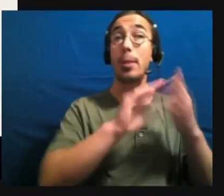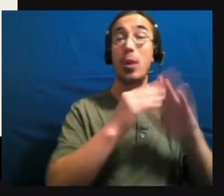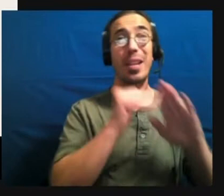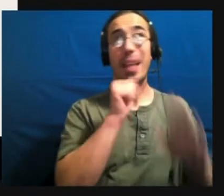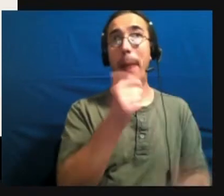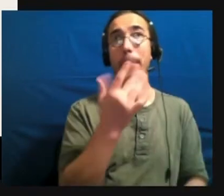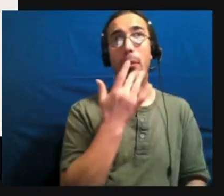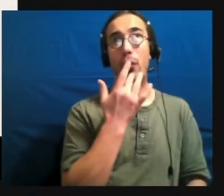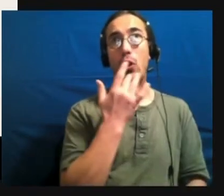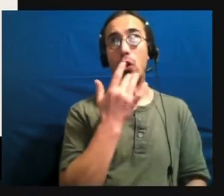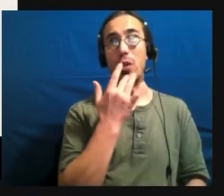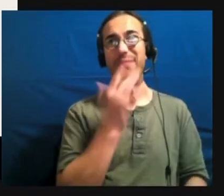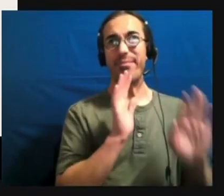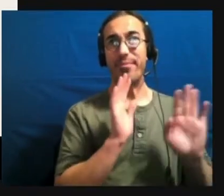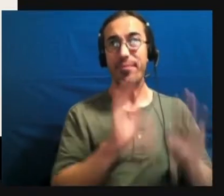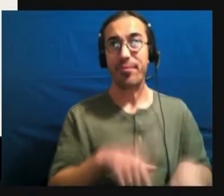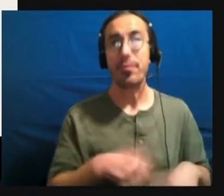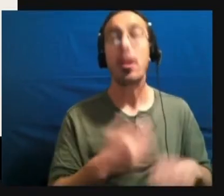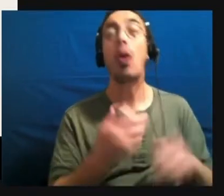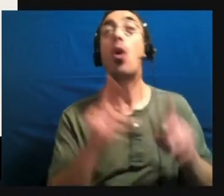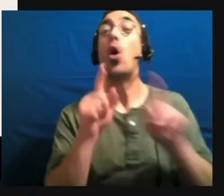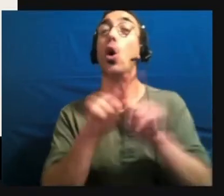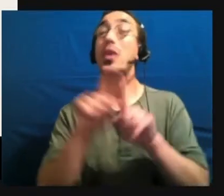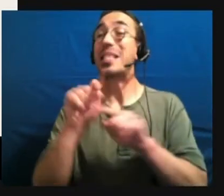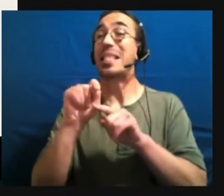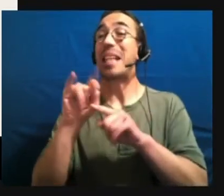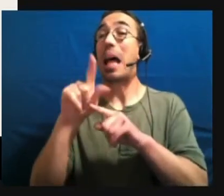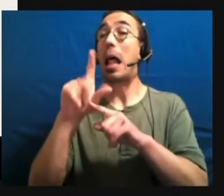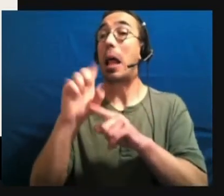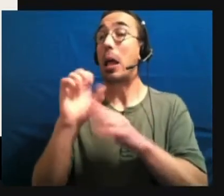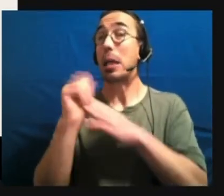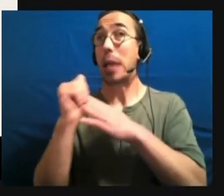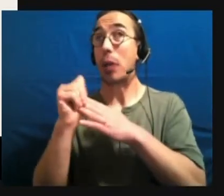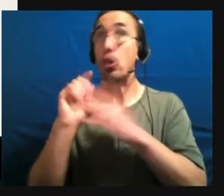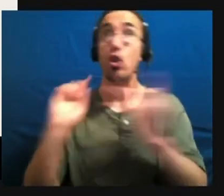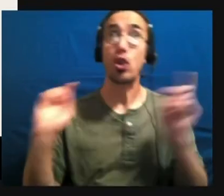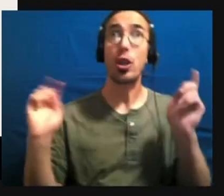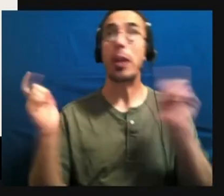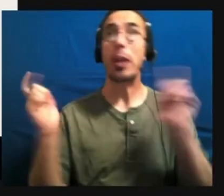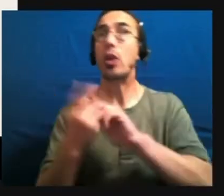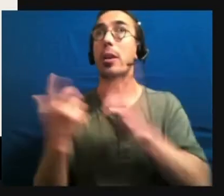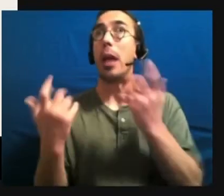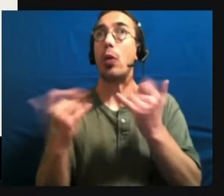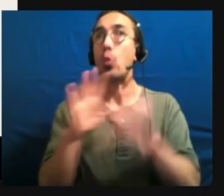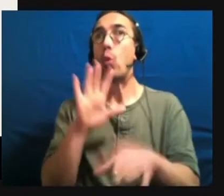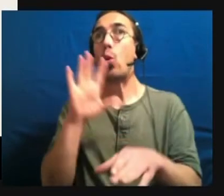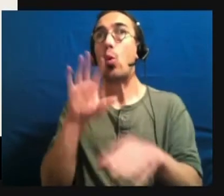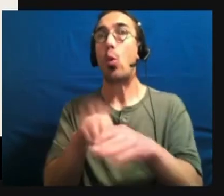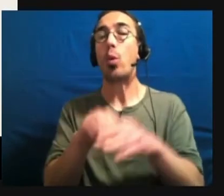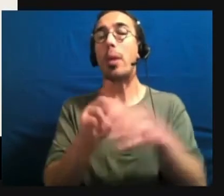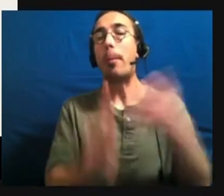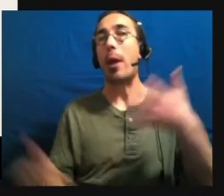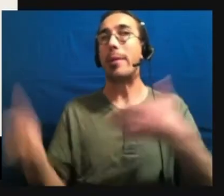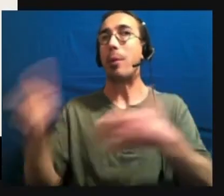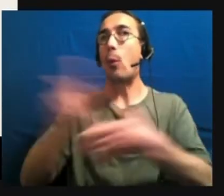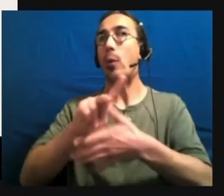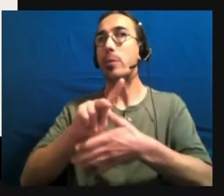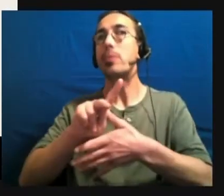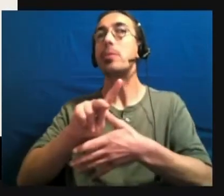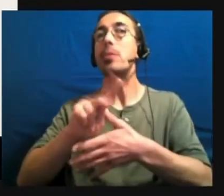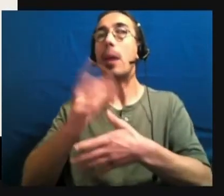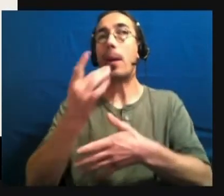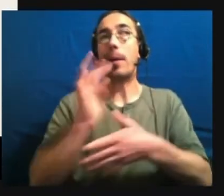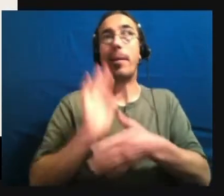that the style guides are changing to include prioritizing the preferences,